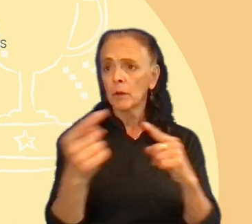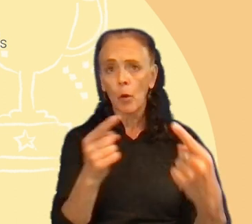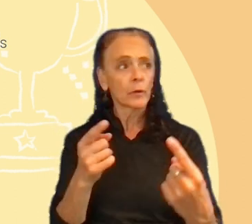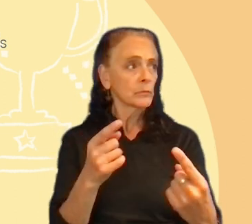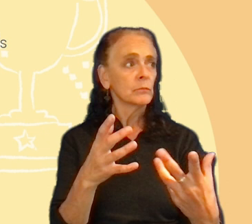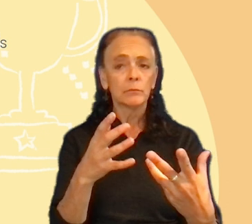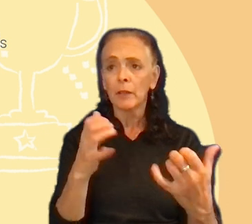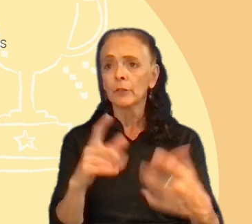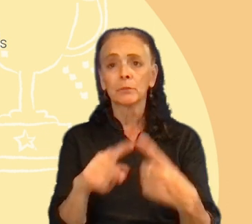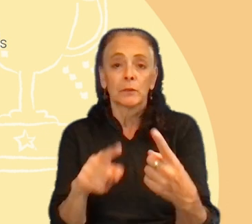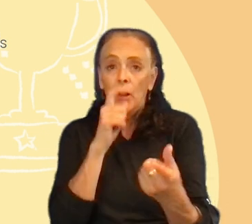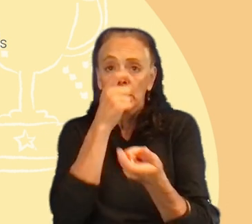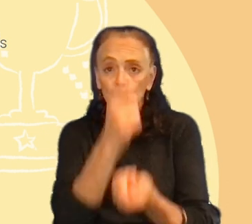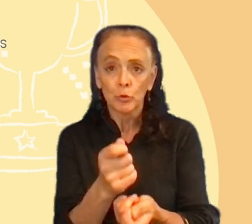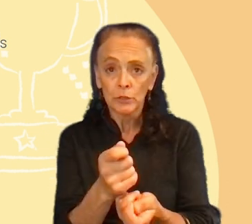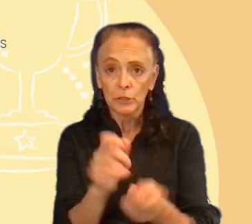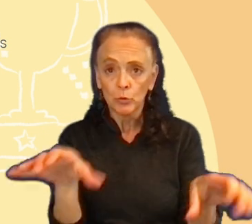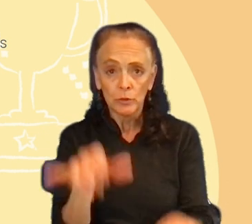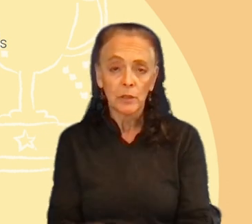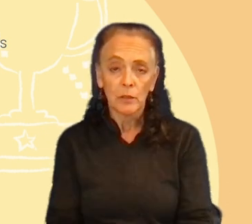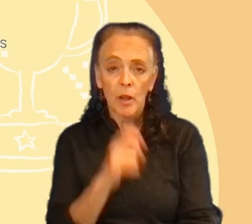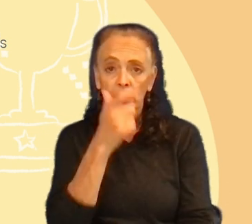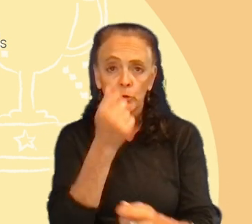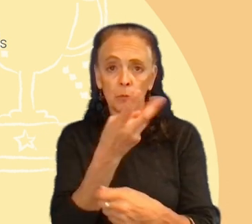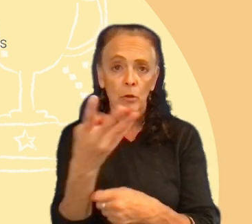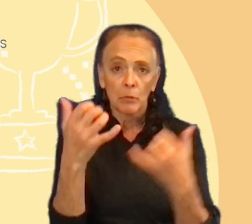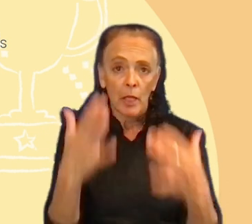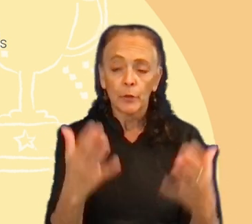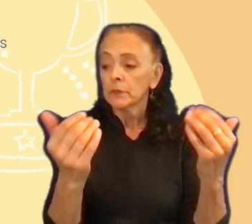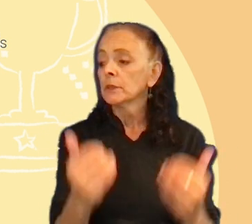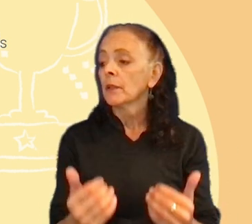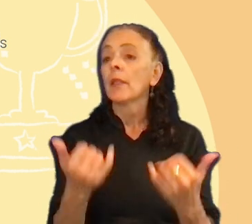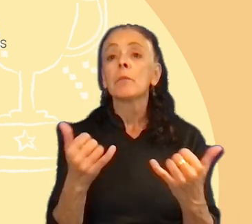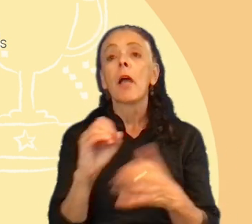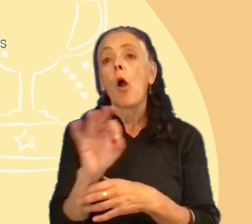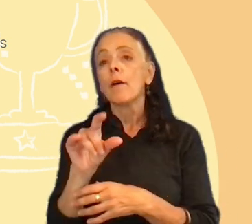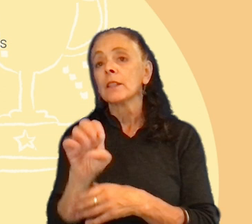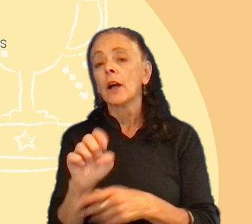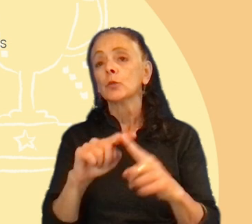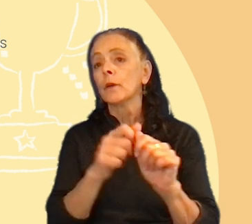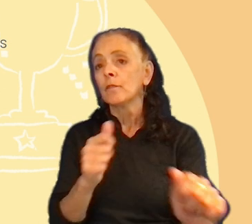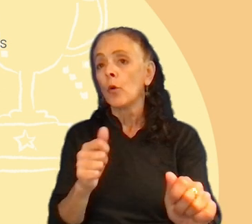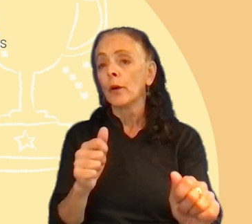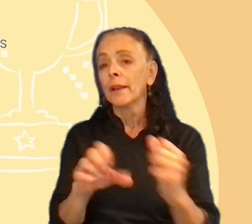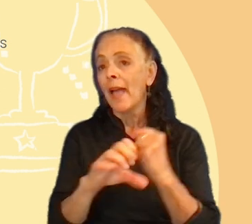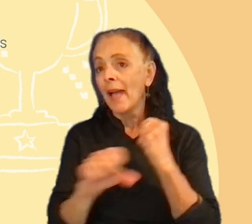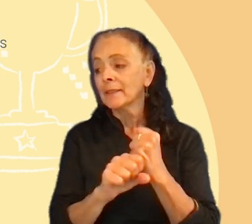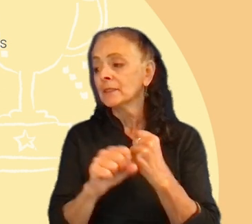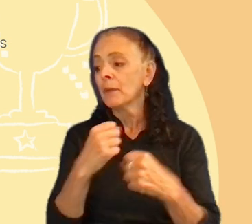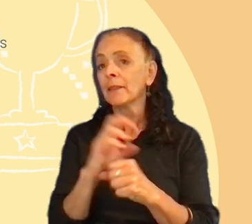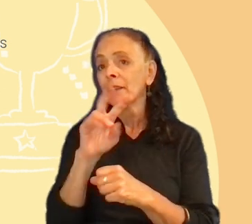not interested in these multiplayer modes. Uh, players play offline to avoid ads, making VIP less worthy. Uh,